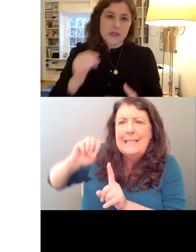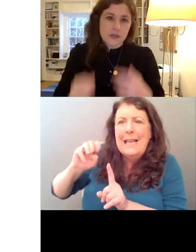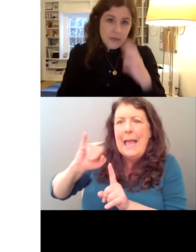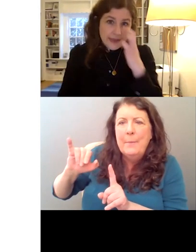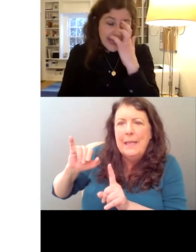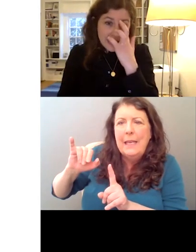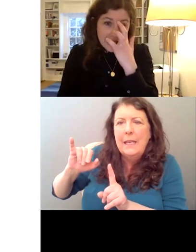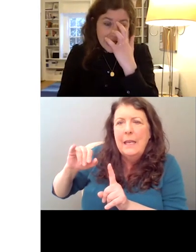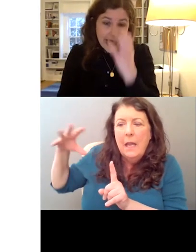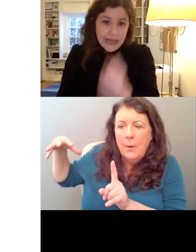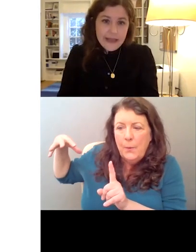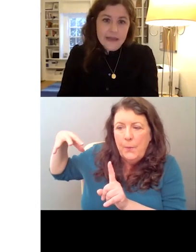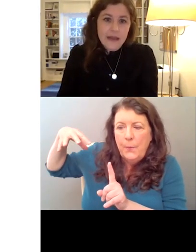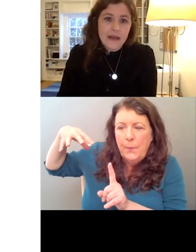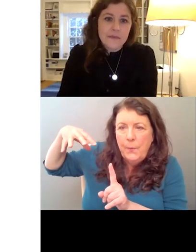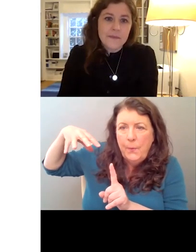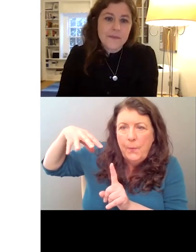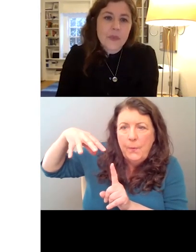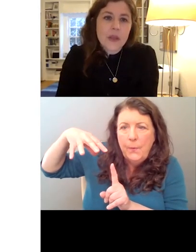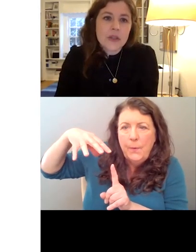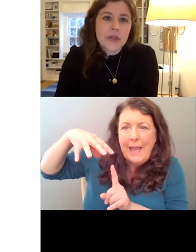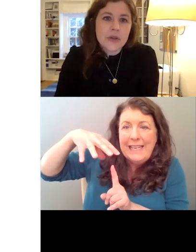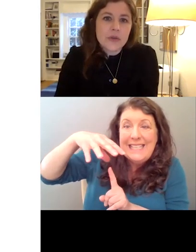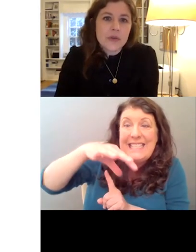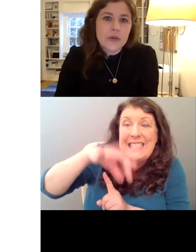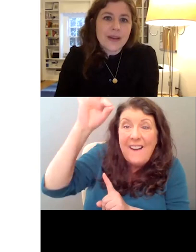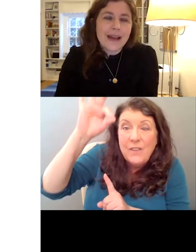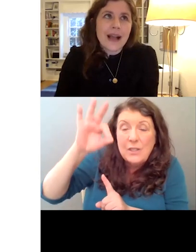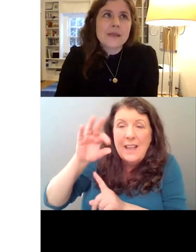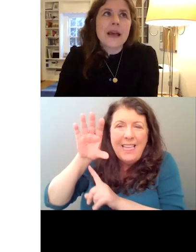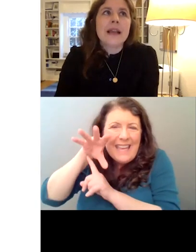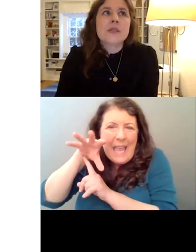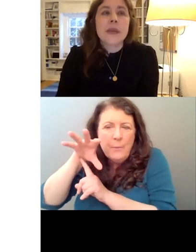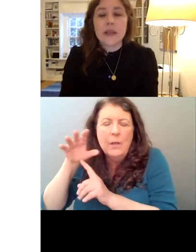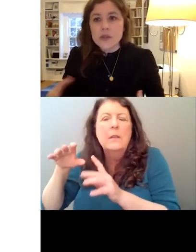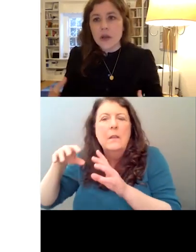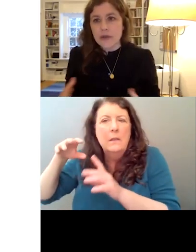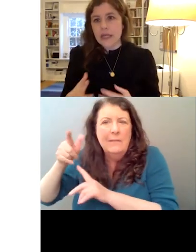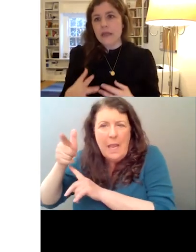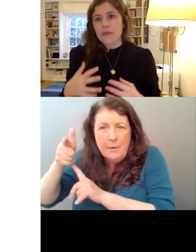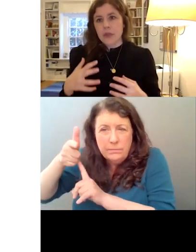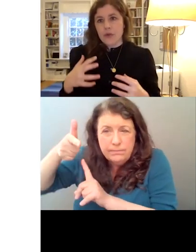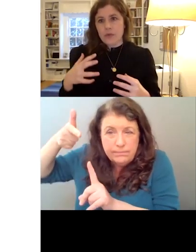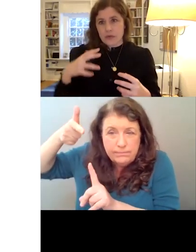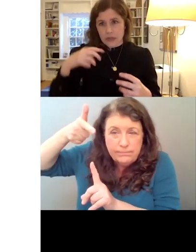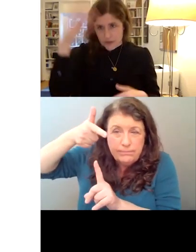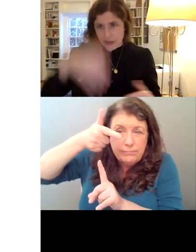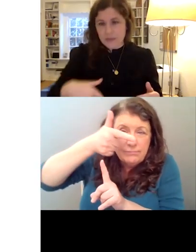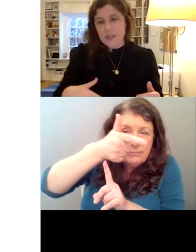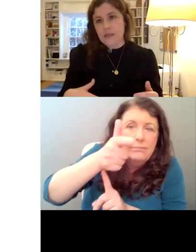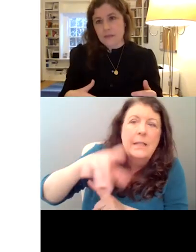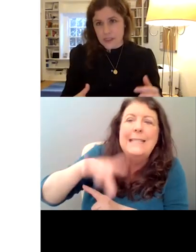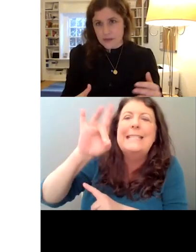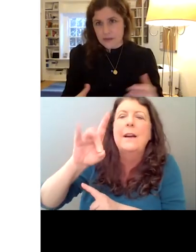works with that. And then, um, you know, I, I guess we had also already, you know, in